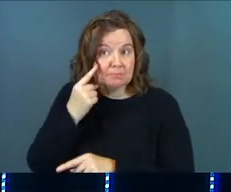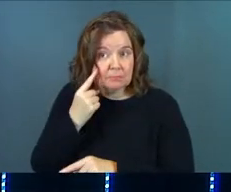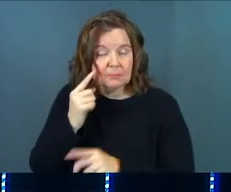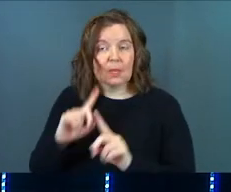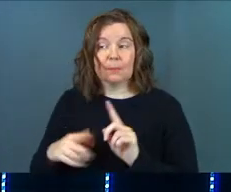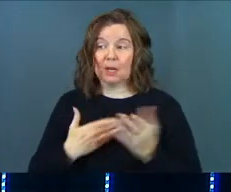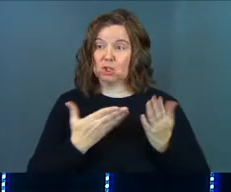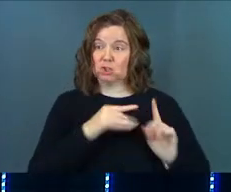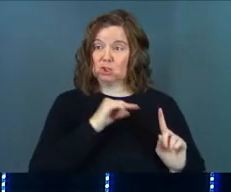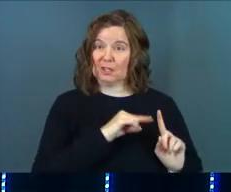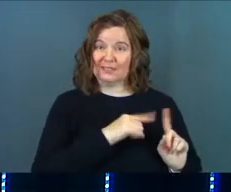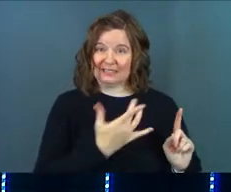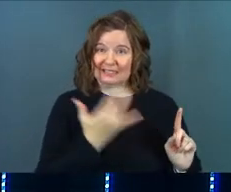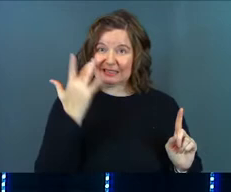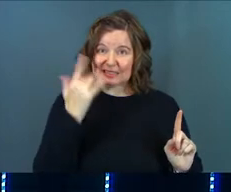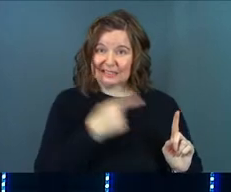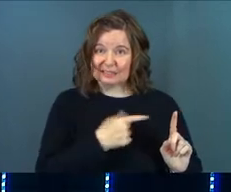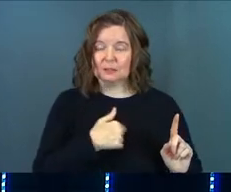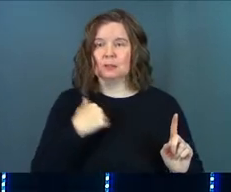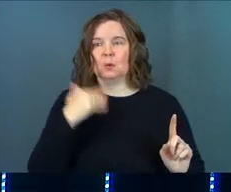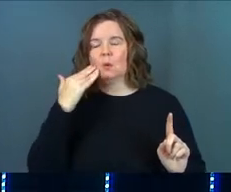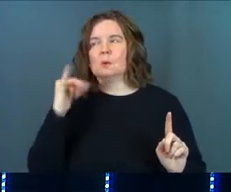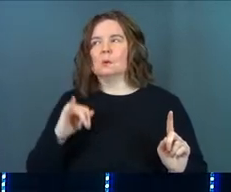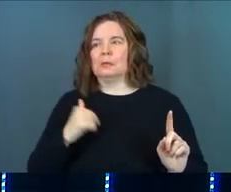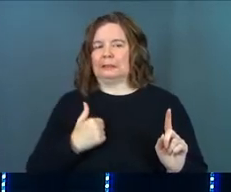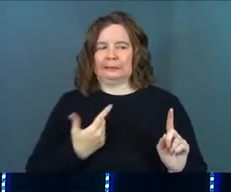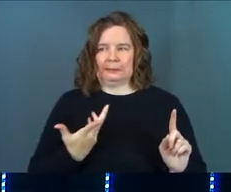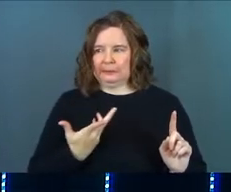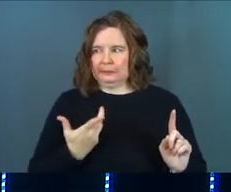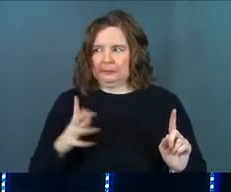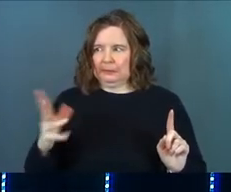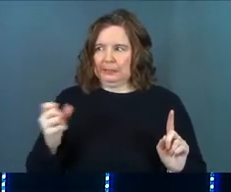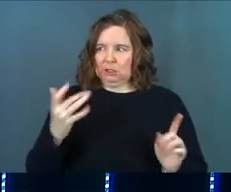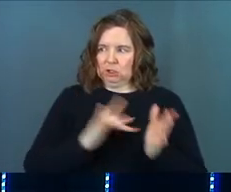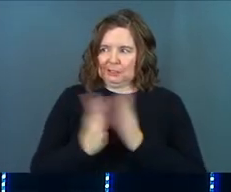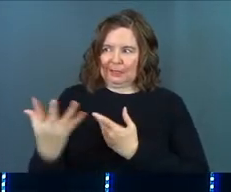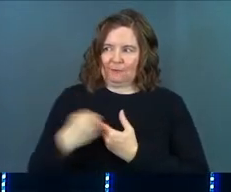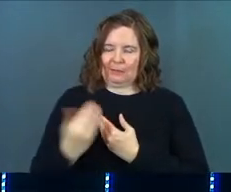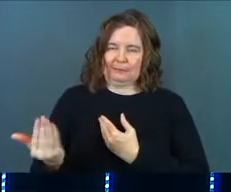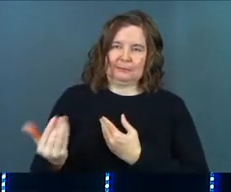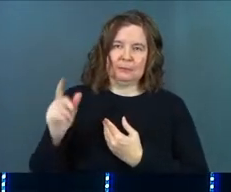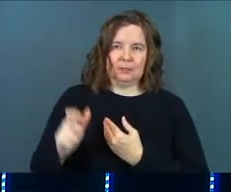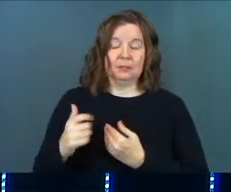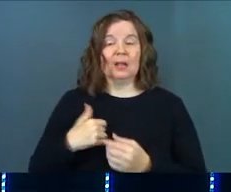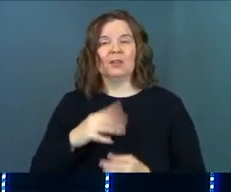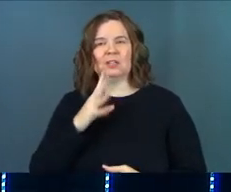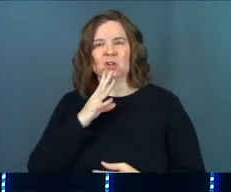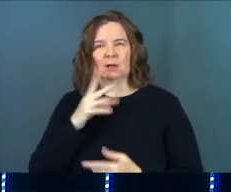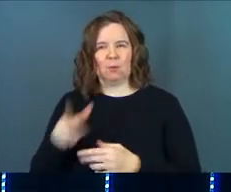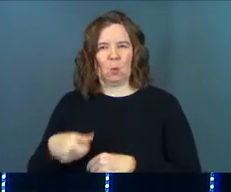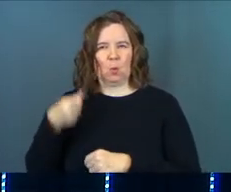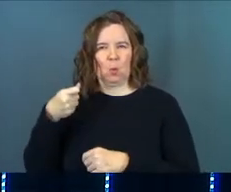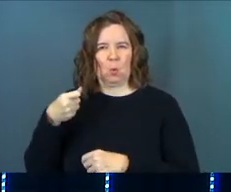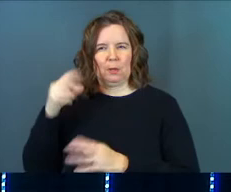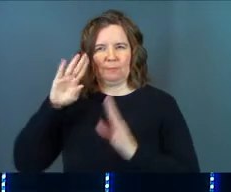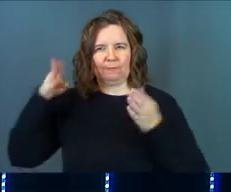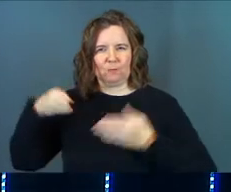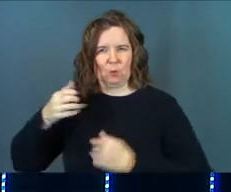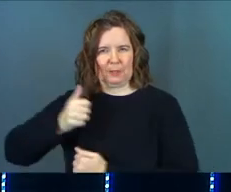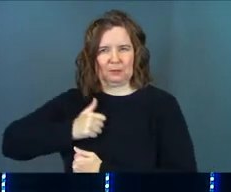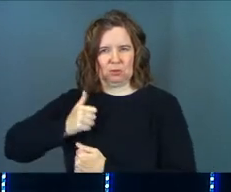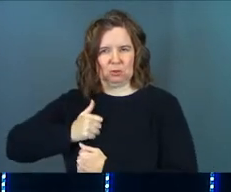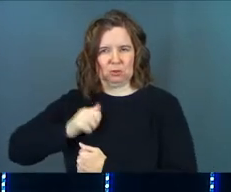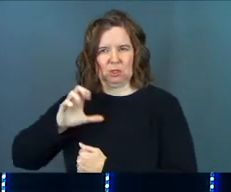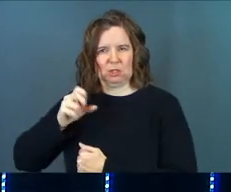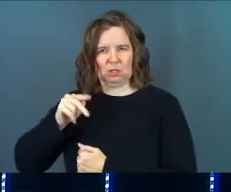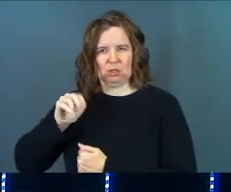But his servant is sick and so he knows, I've got to get Jesus involved in this thing. Now let's talk about centurion for a second. A lot of characters